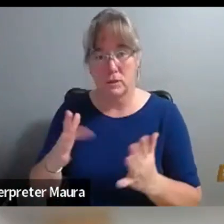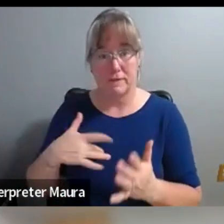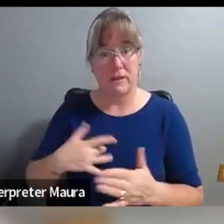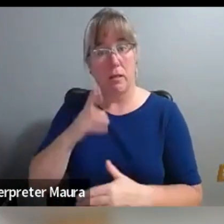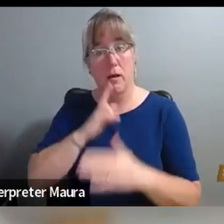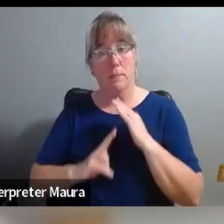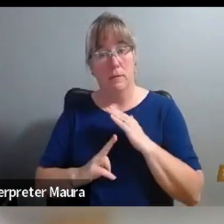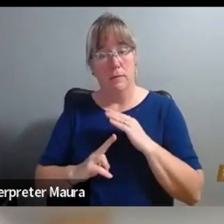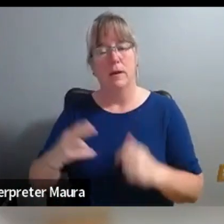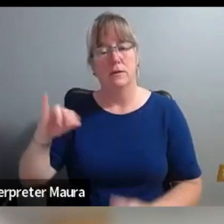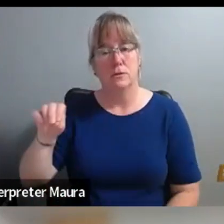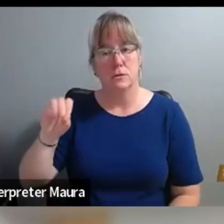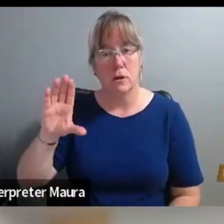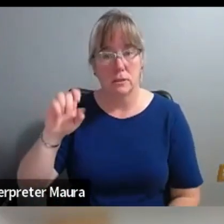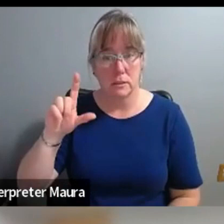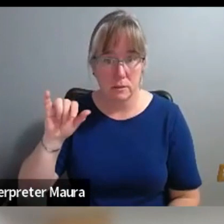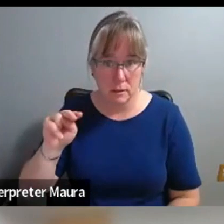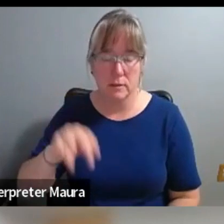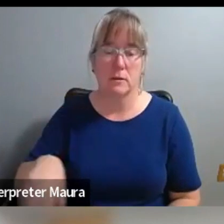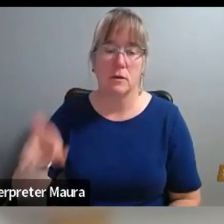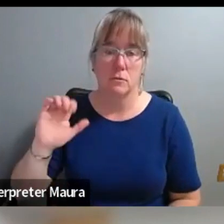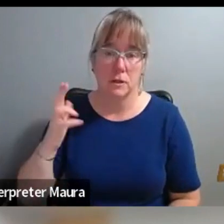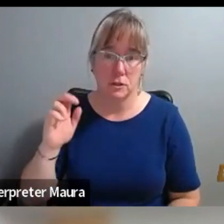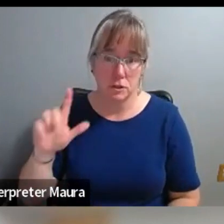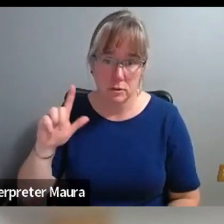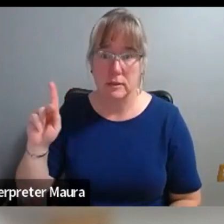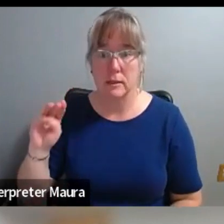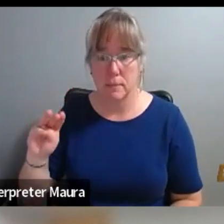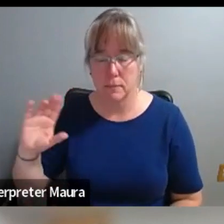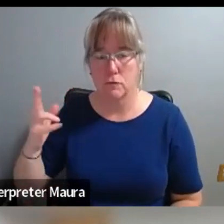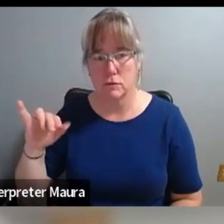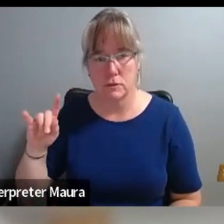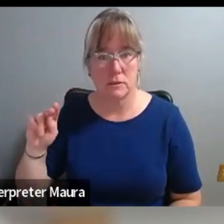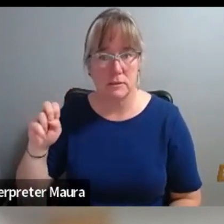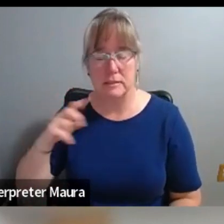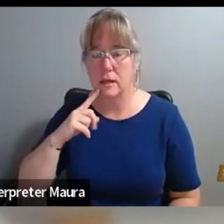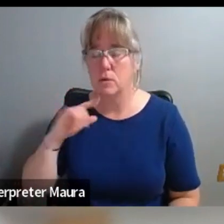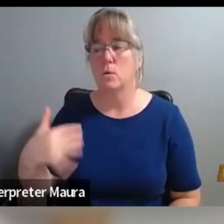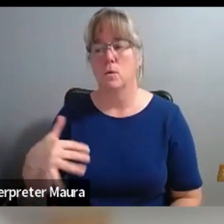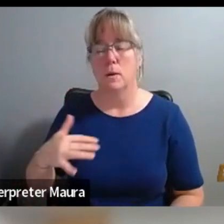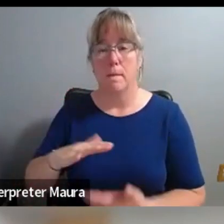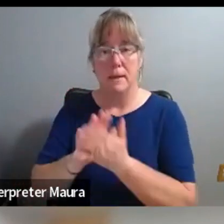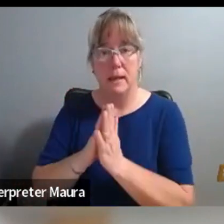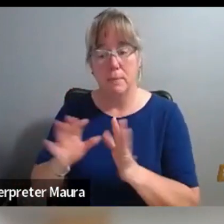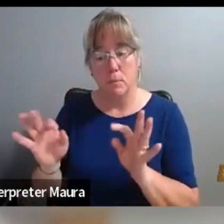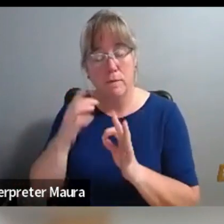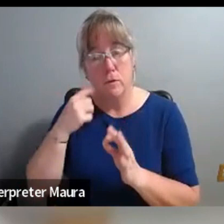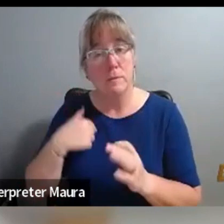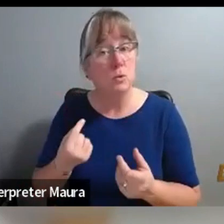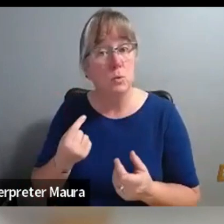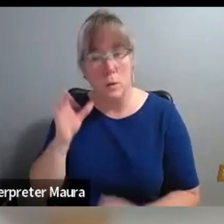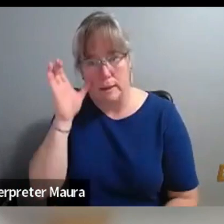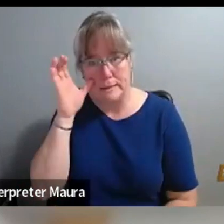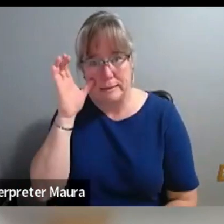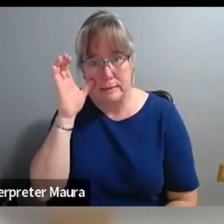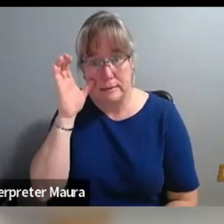Jocelyn and Rachel and Kim and Christina iterated, it just became very important for me to listen. And,